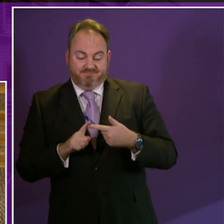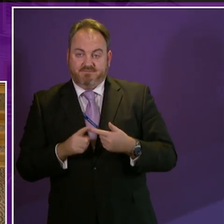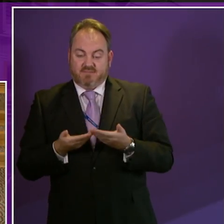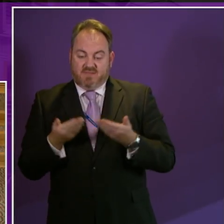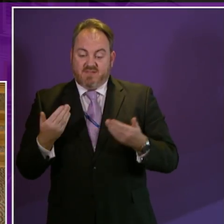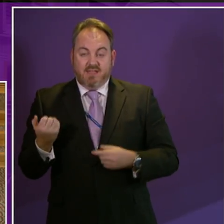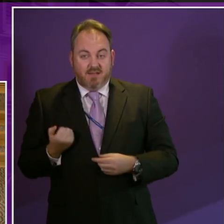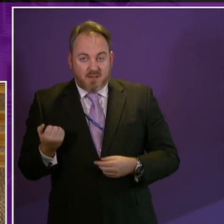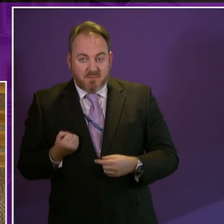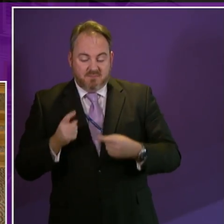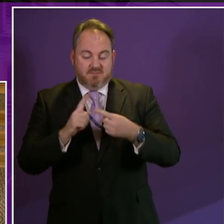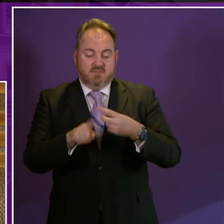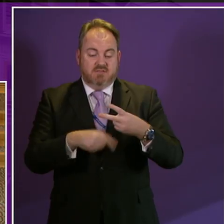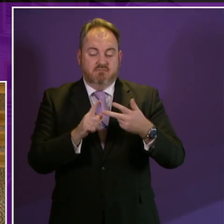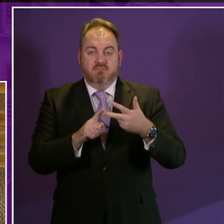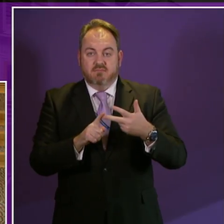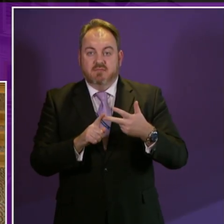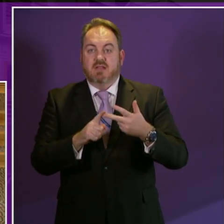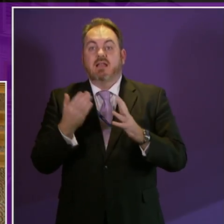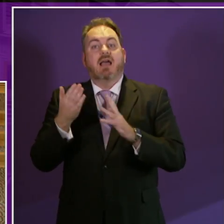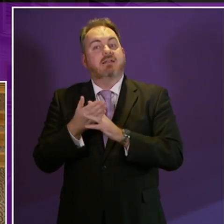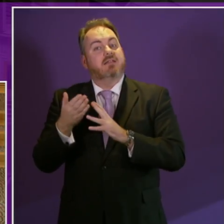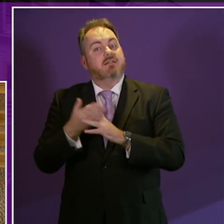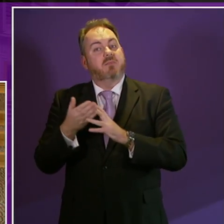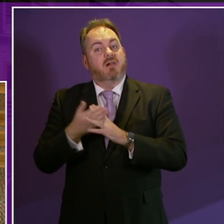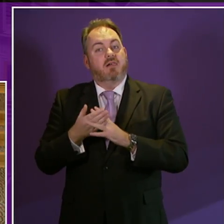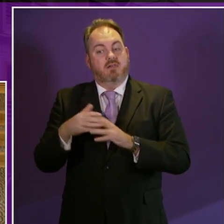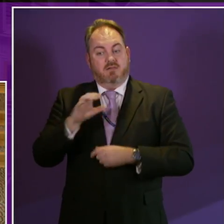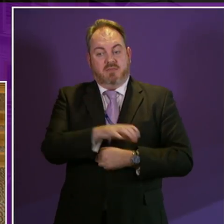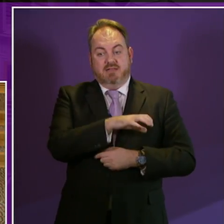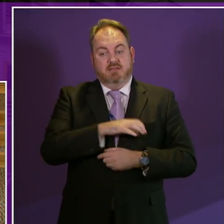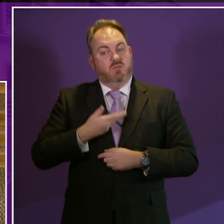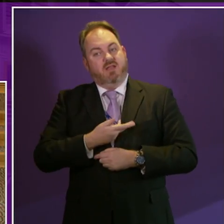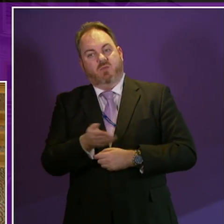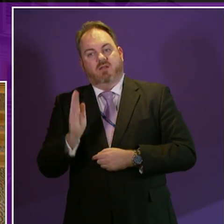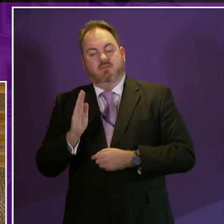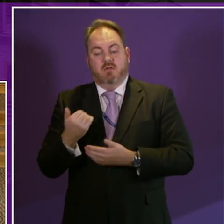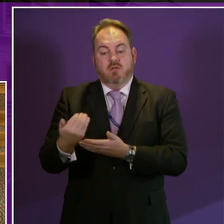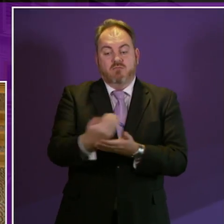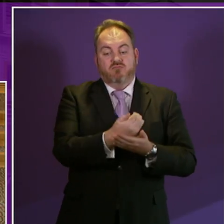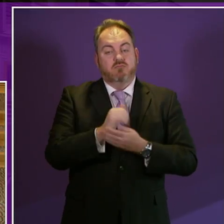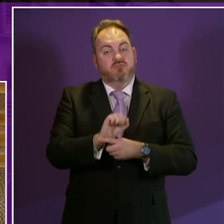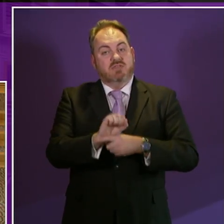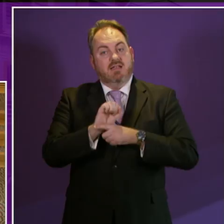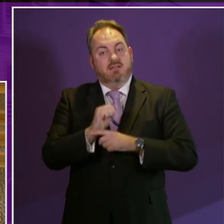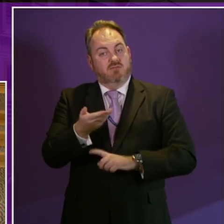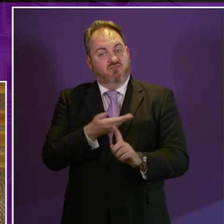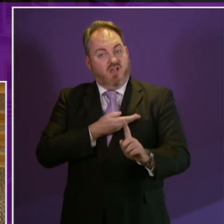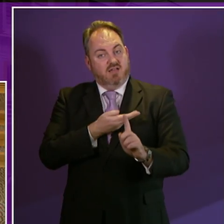fairer working lives, places that are accessible to everyone, protected rights and active participation.